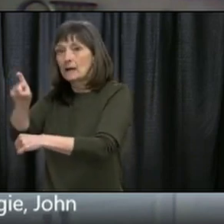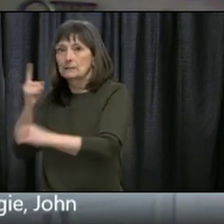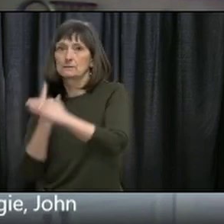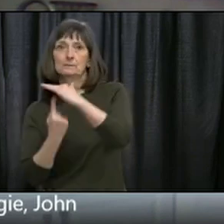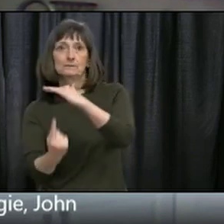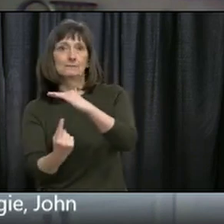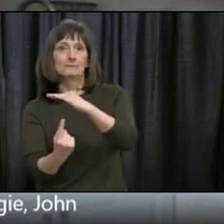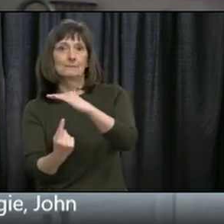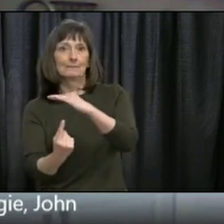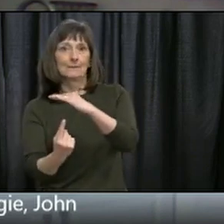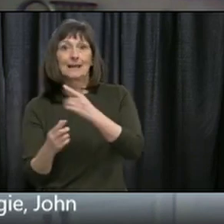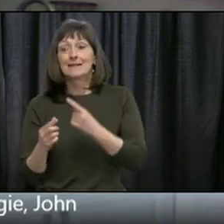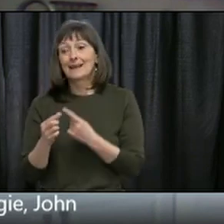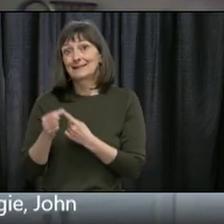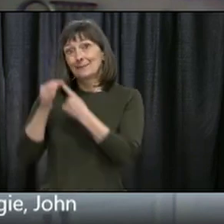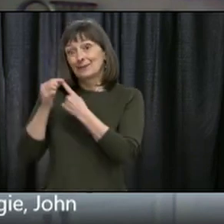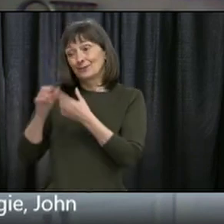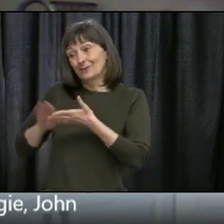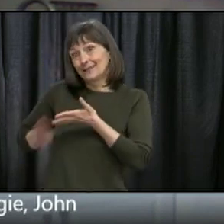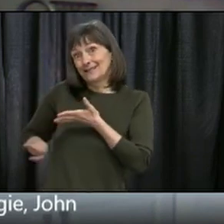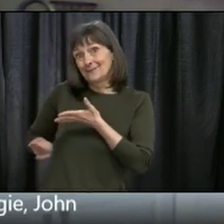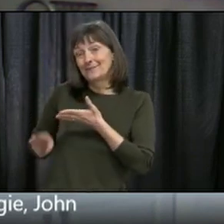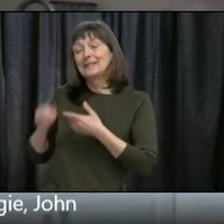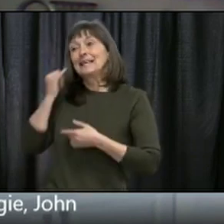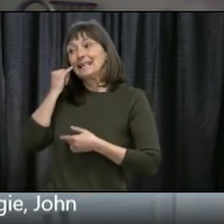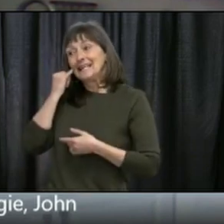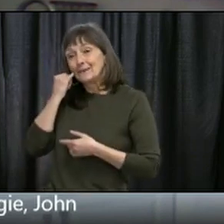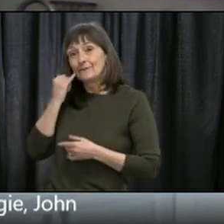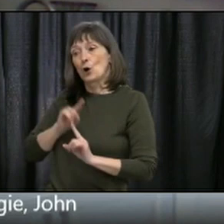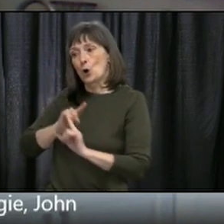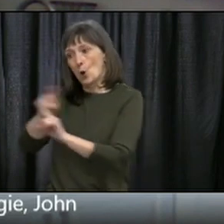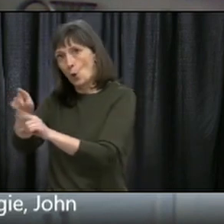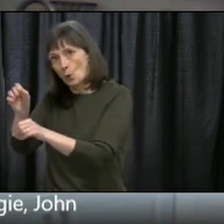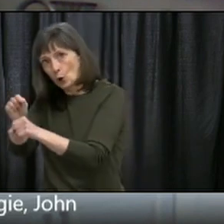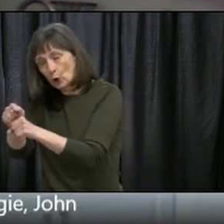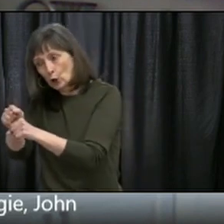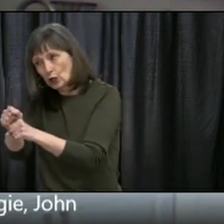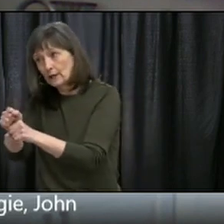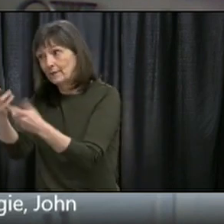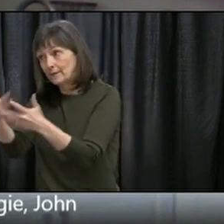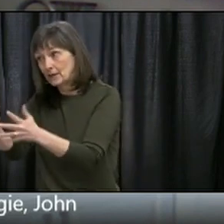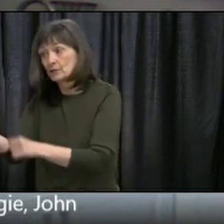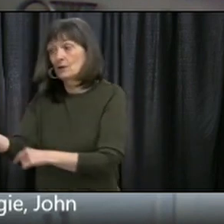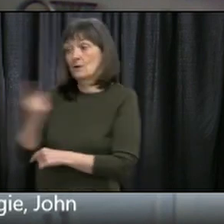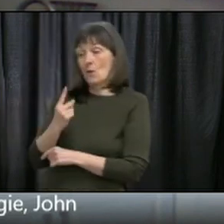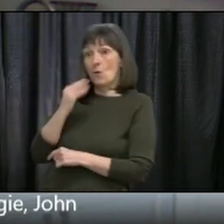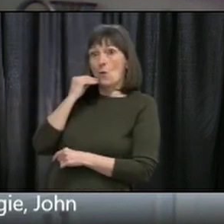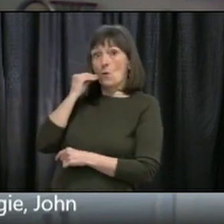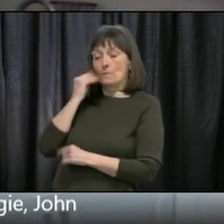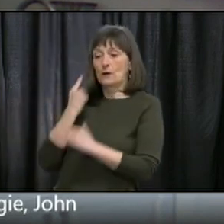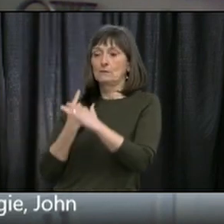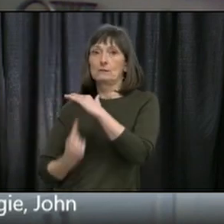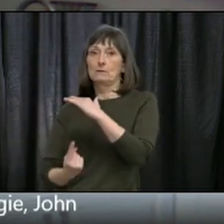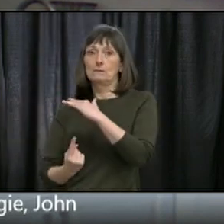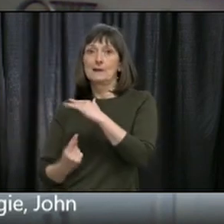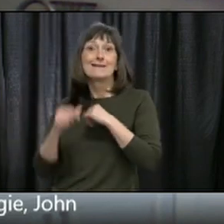only while they are traveling to and from their workplace and while they are at work. It is not a blanket.